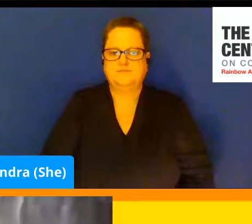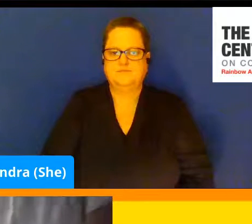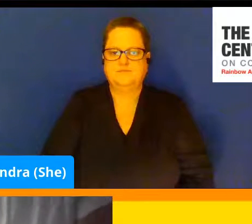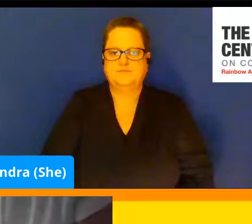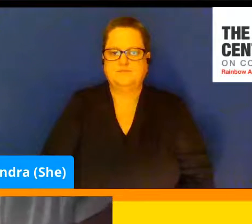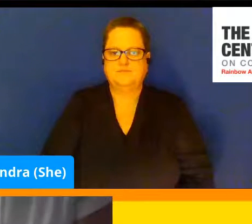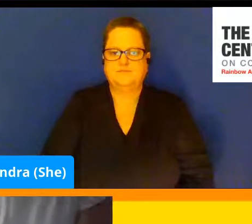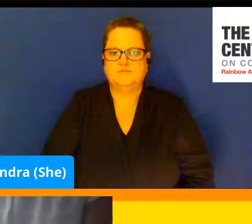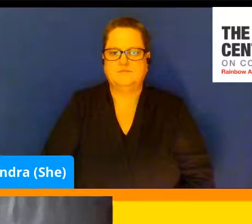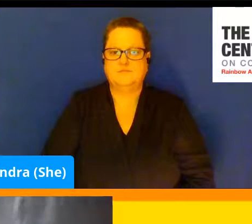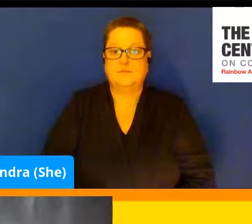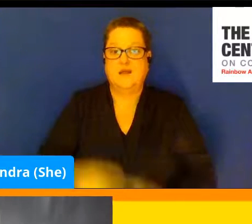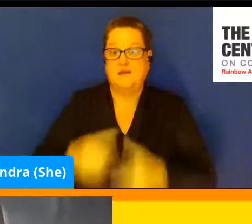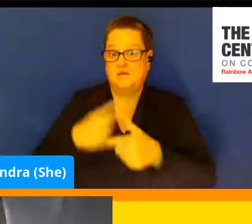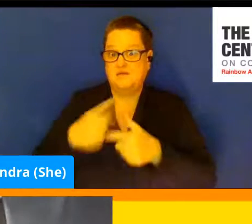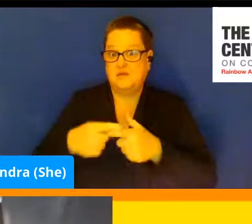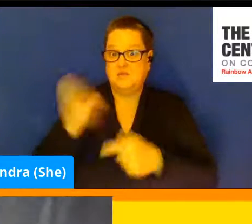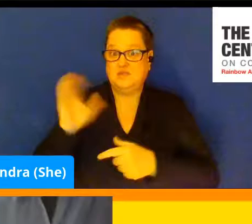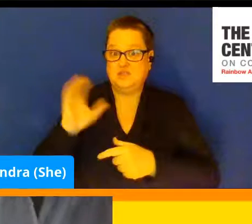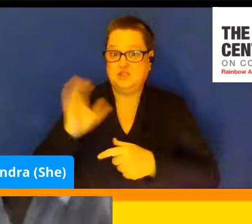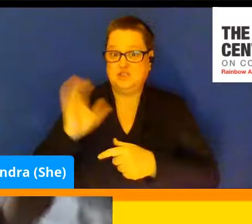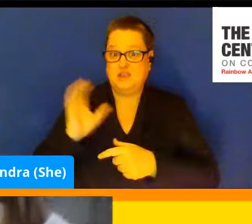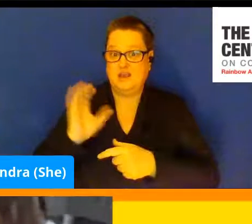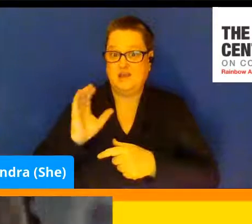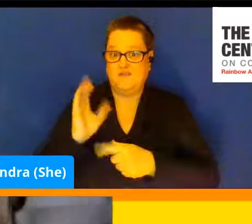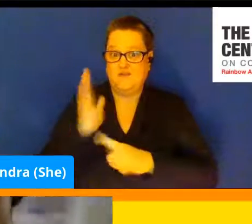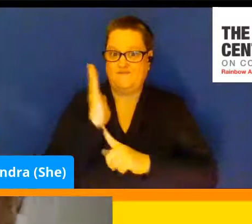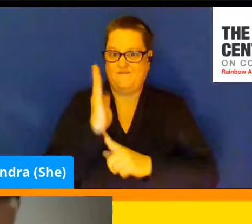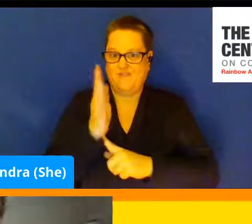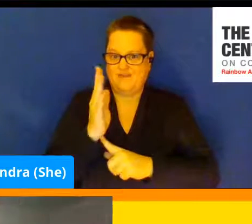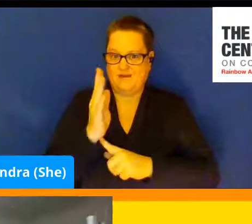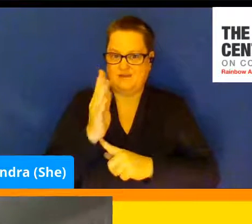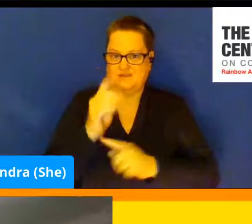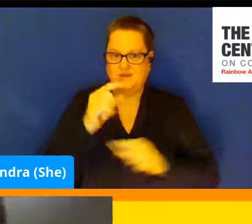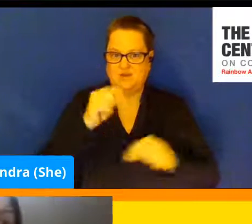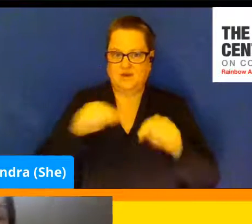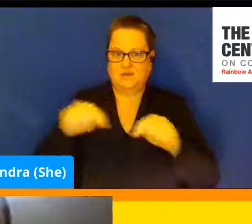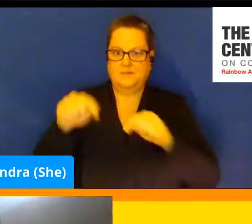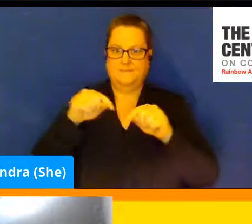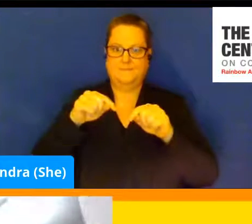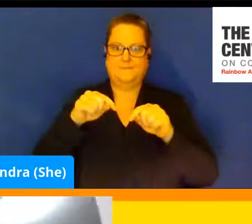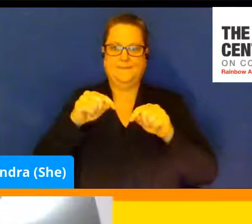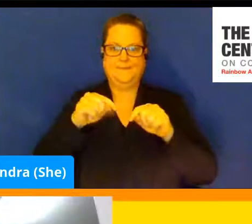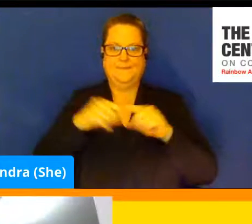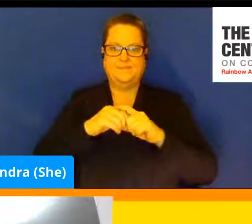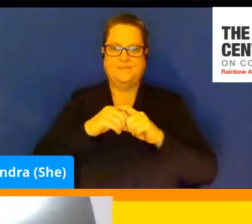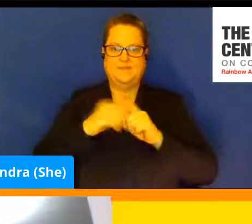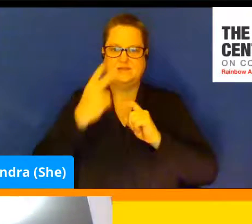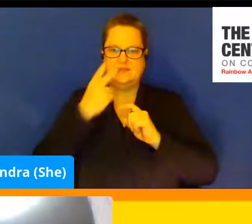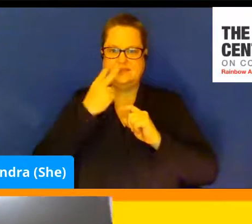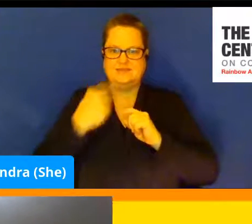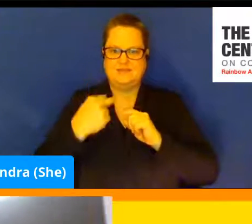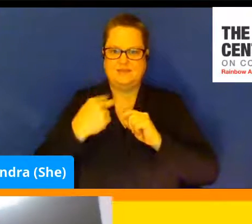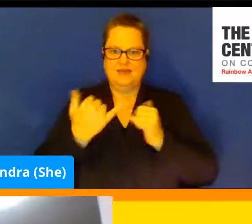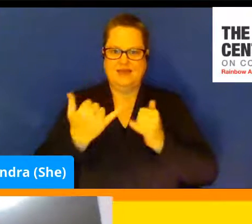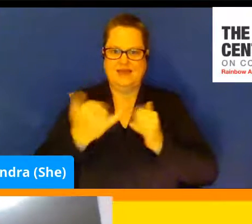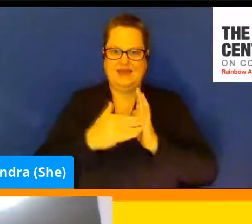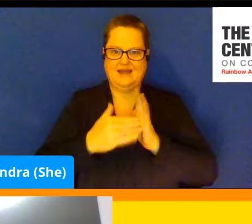And then we shake this for about five minutes. So I'm move us back up here. You can see me shaking it.